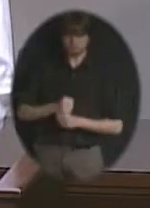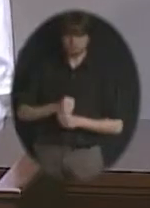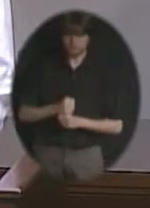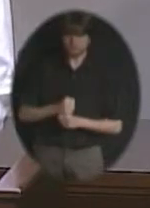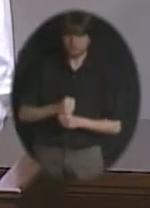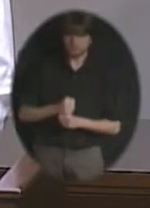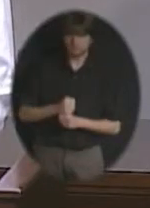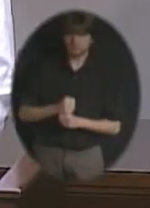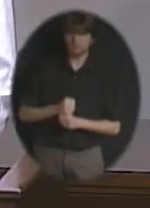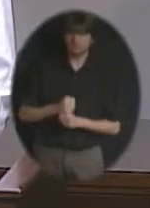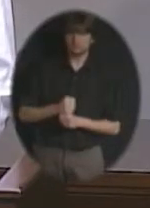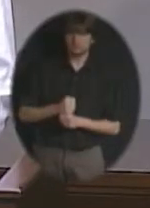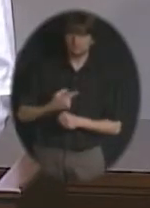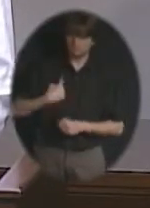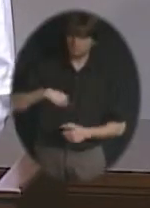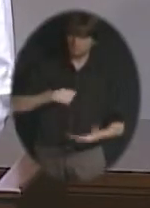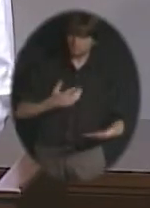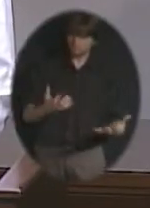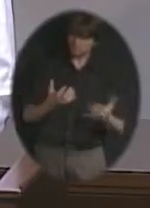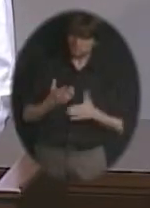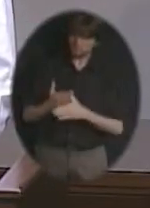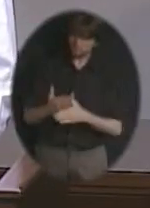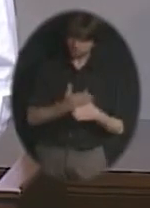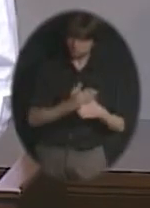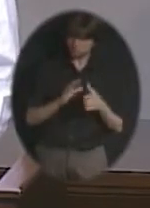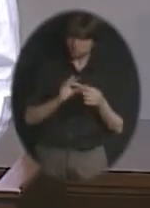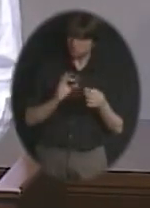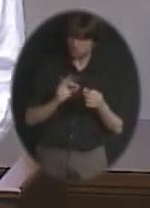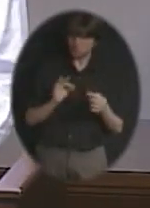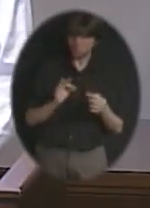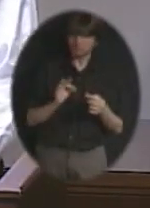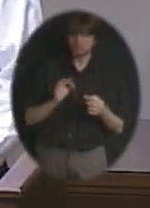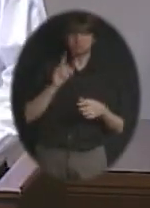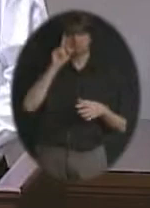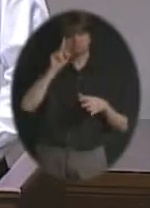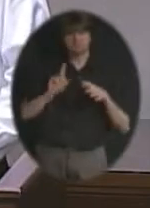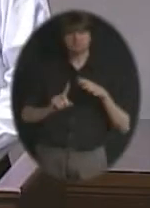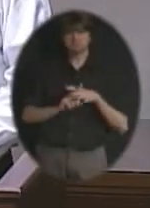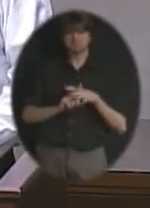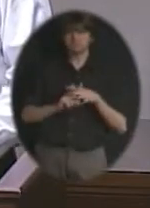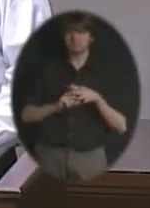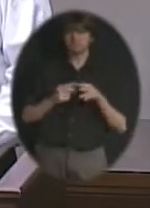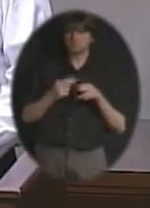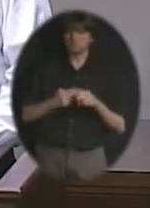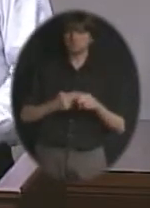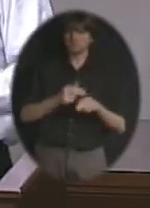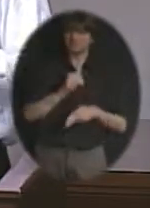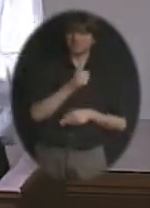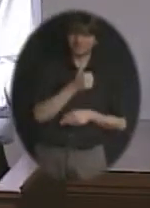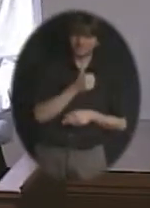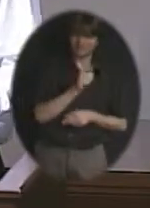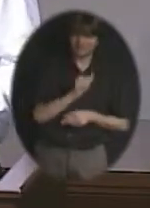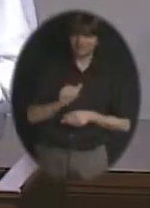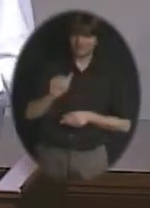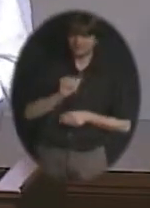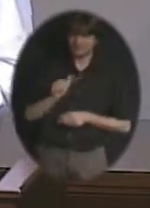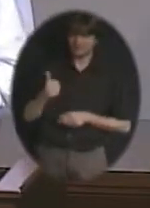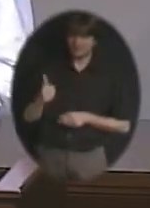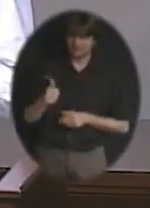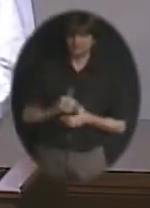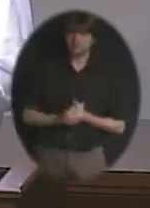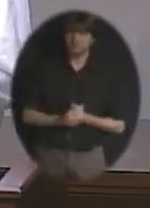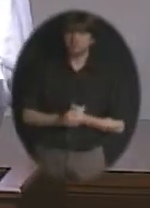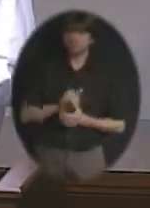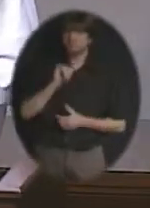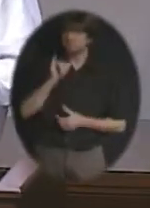somehow to kind of tell these stories. So we came up with this idea, this 10 at 10, pretty self-experimentatory when